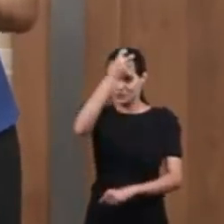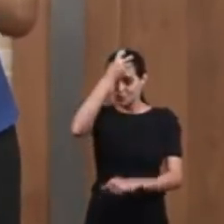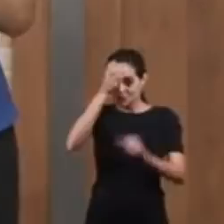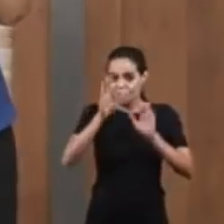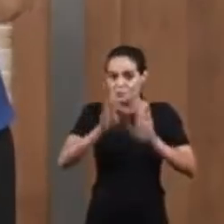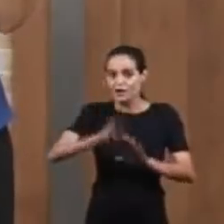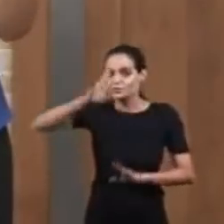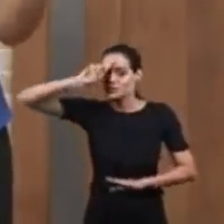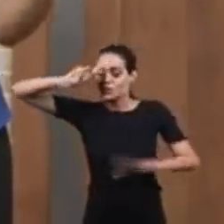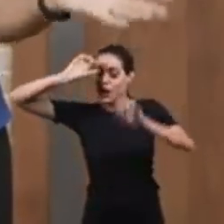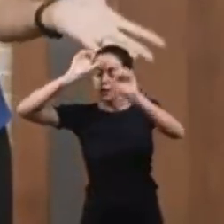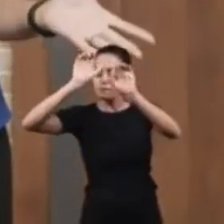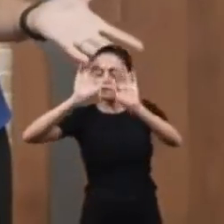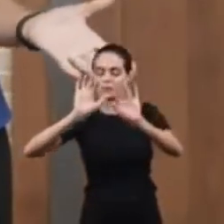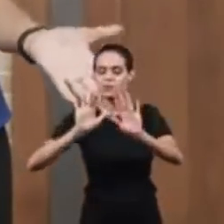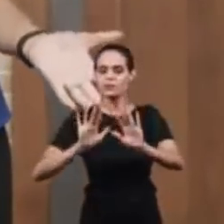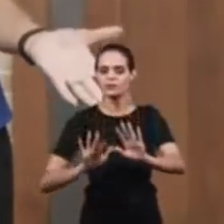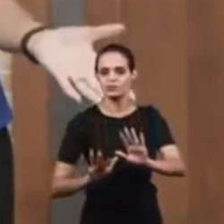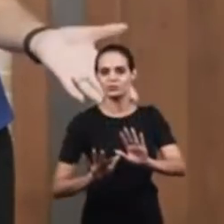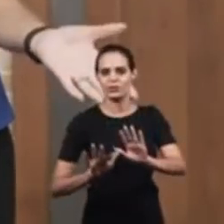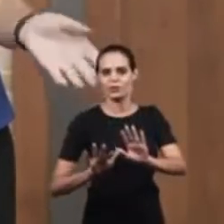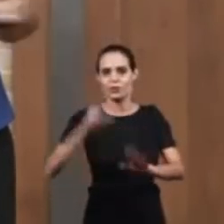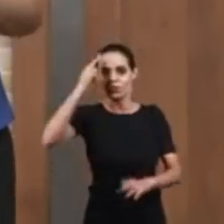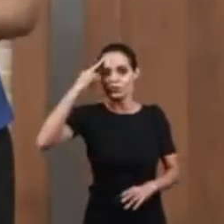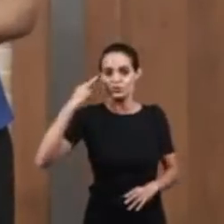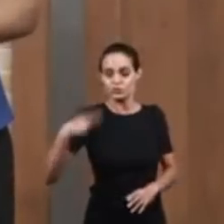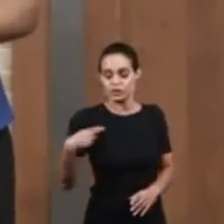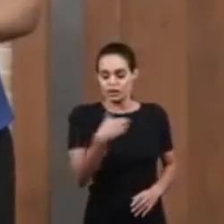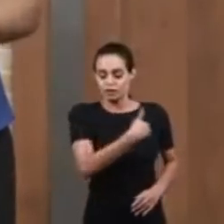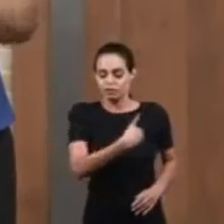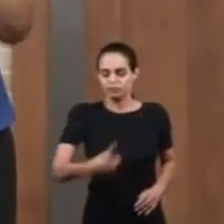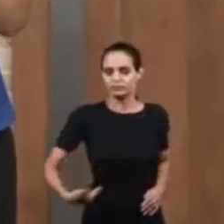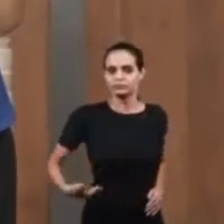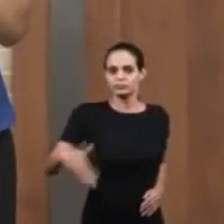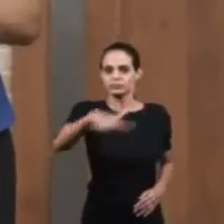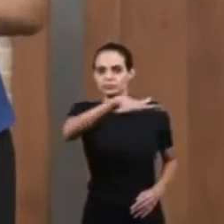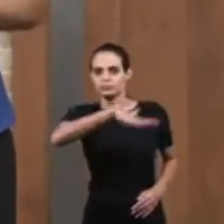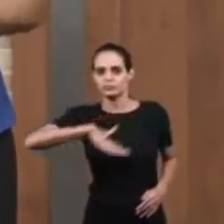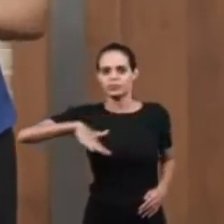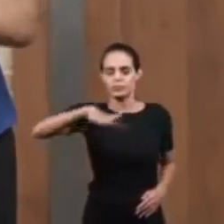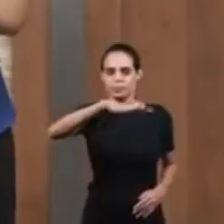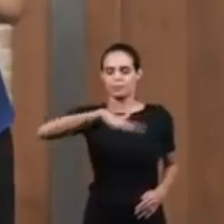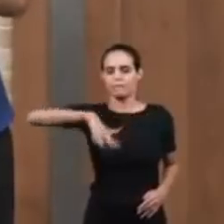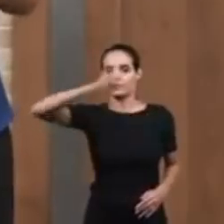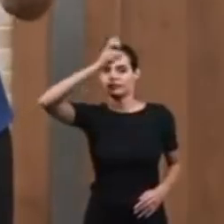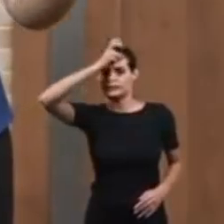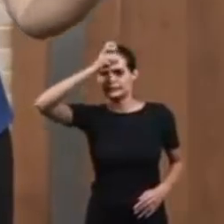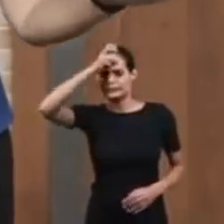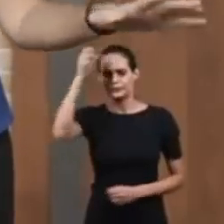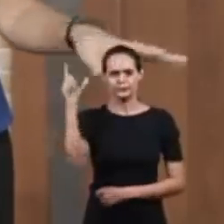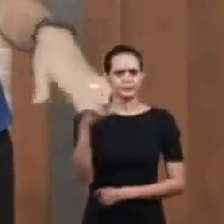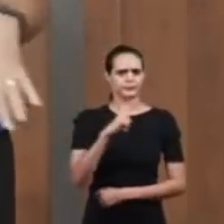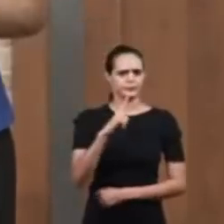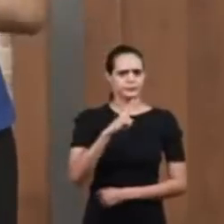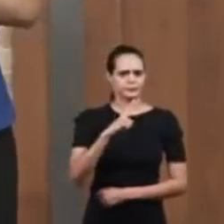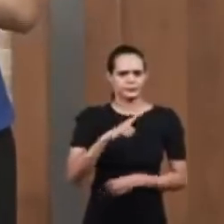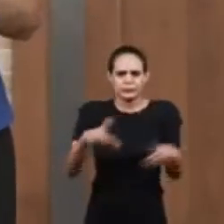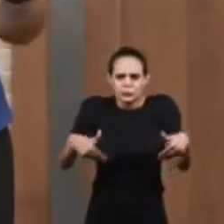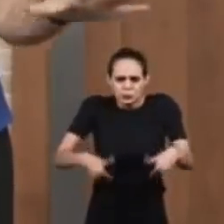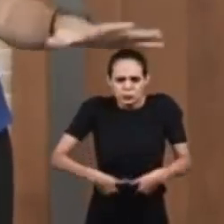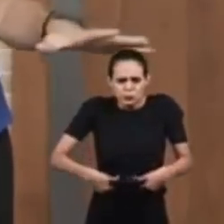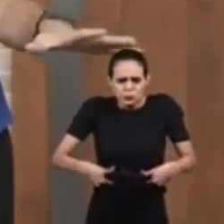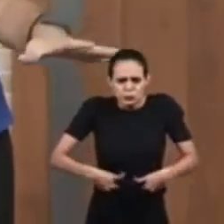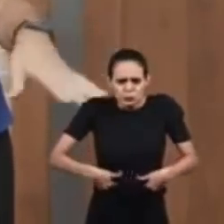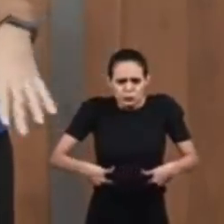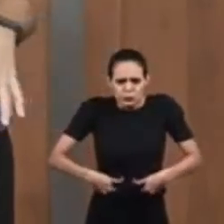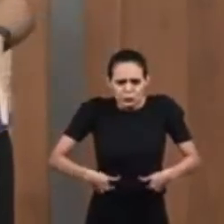became the governor of Egypt And after, there were seven years of famine over the earth A great hunger